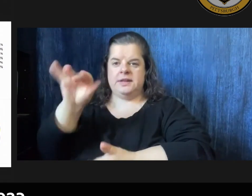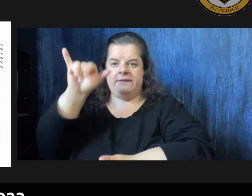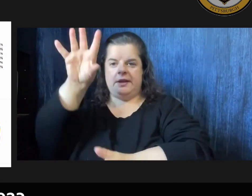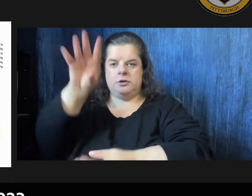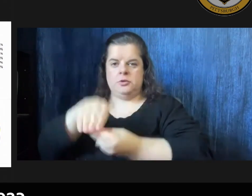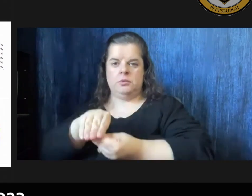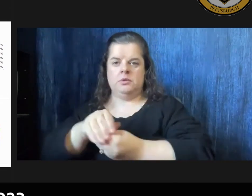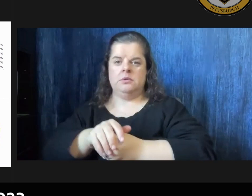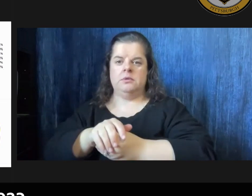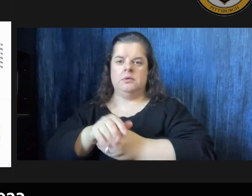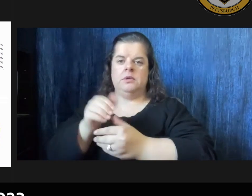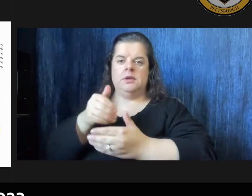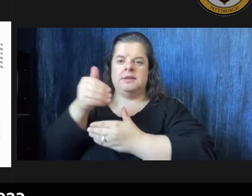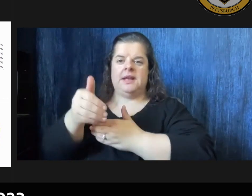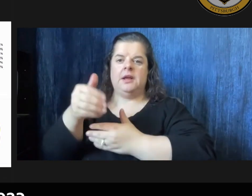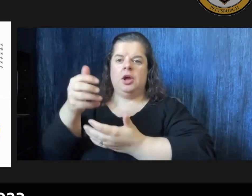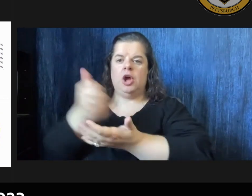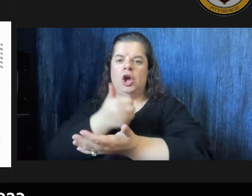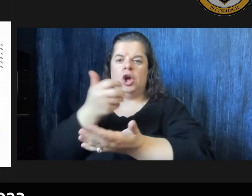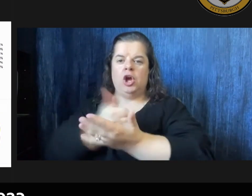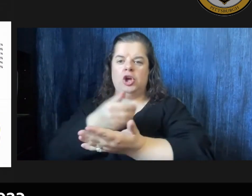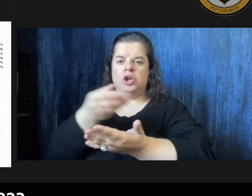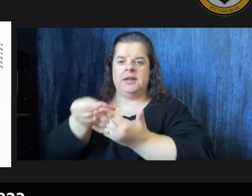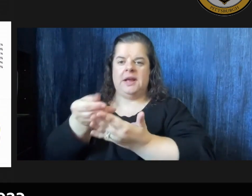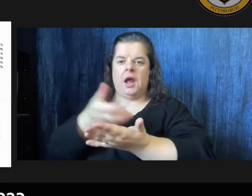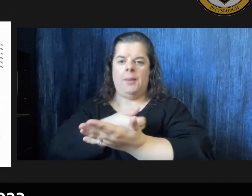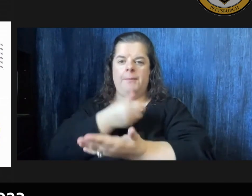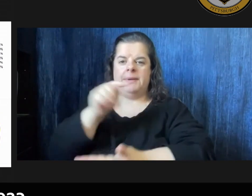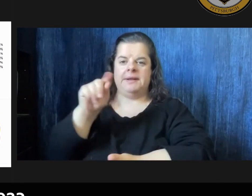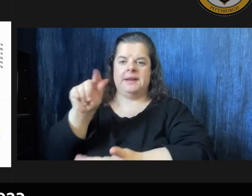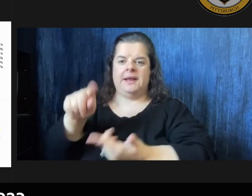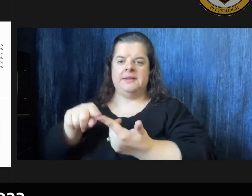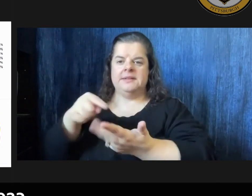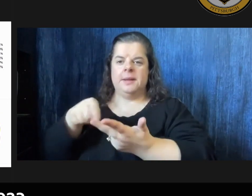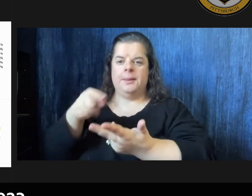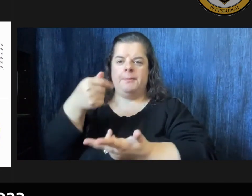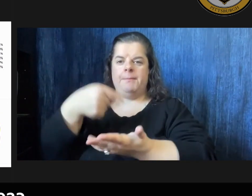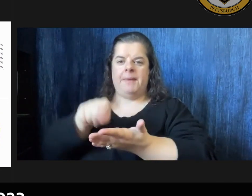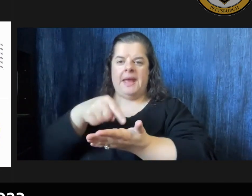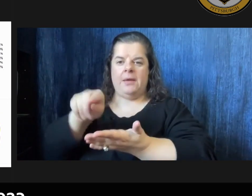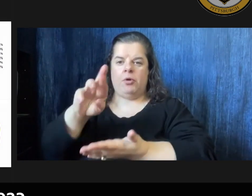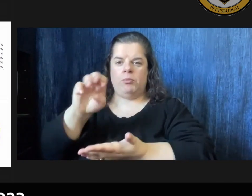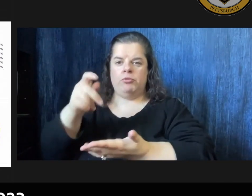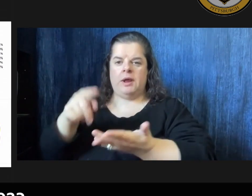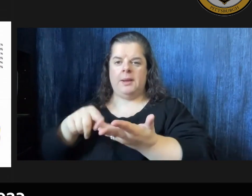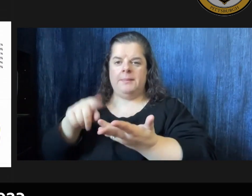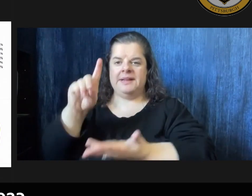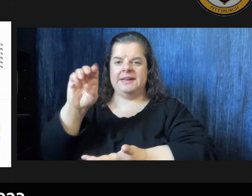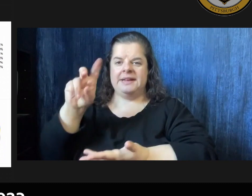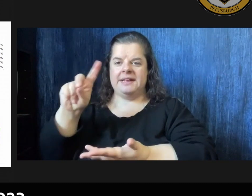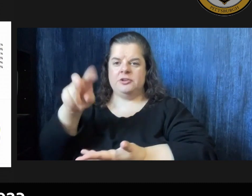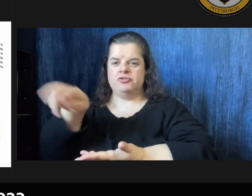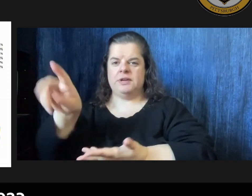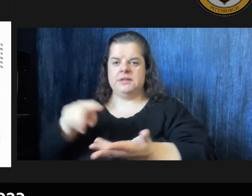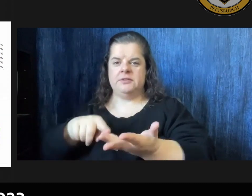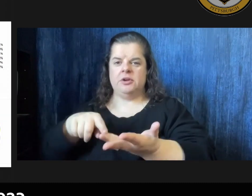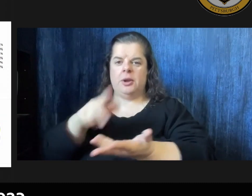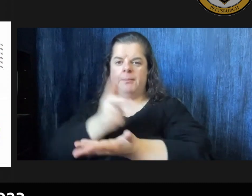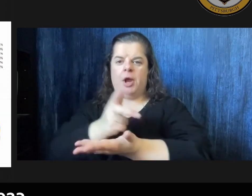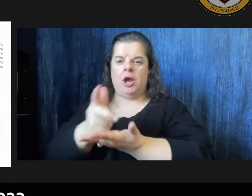next comes earned income tax followed by payroll prep deed transfer parking tax and then arpa